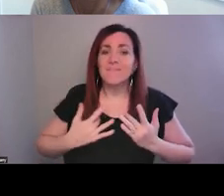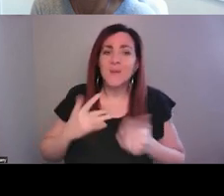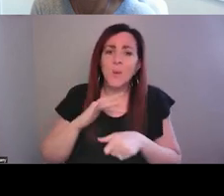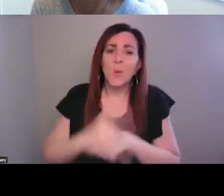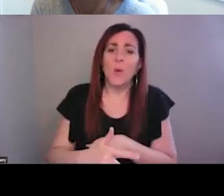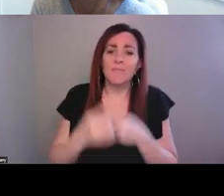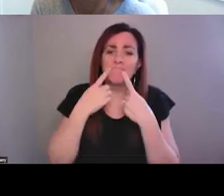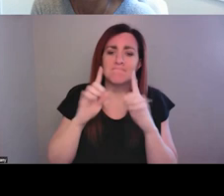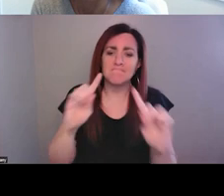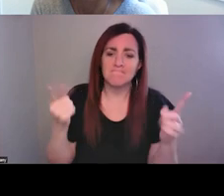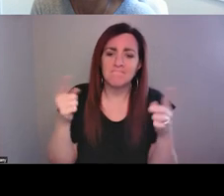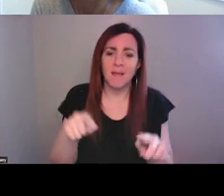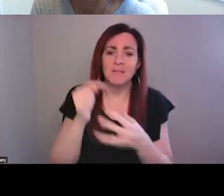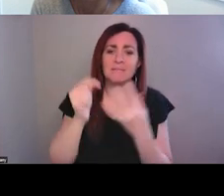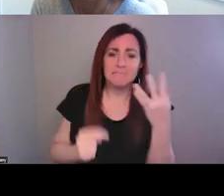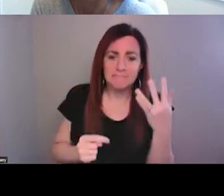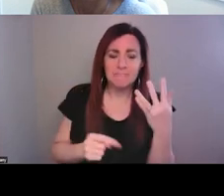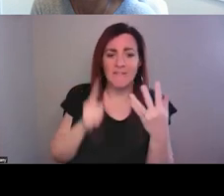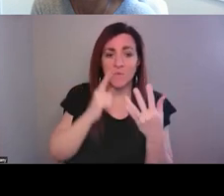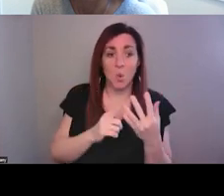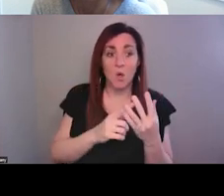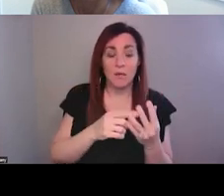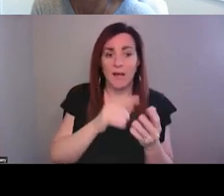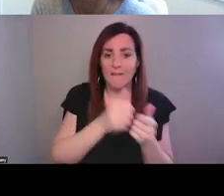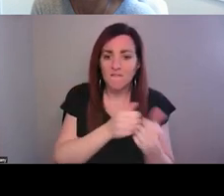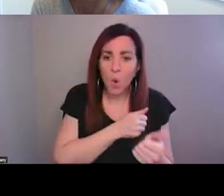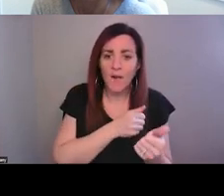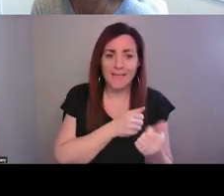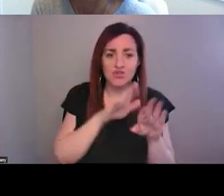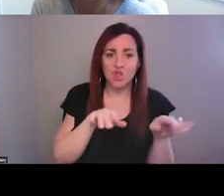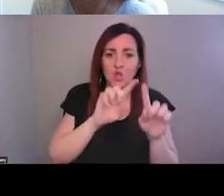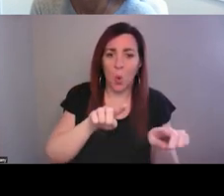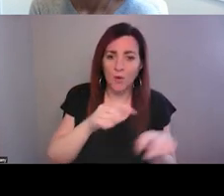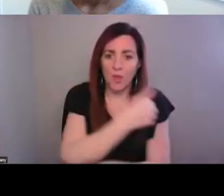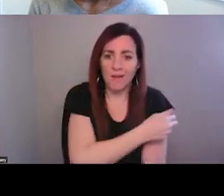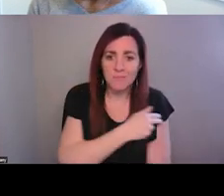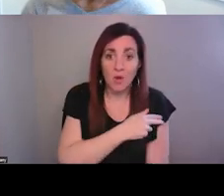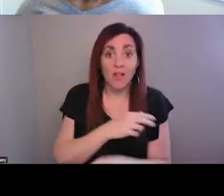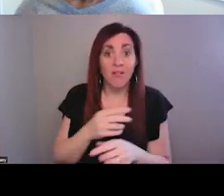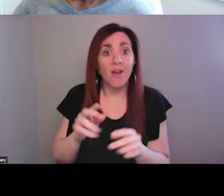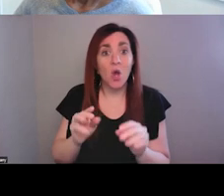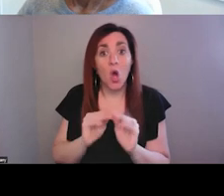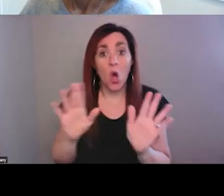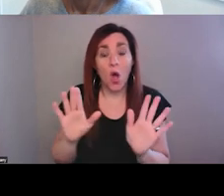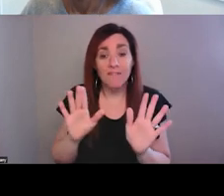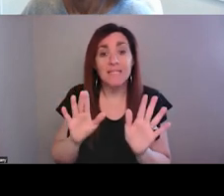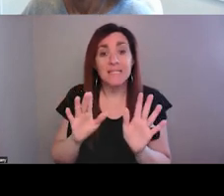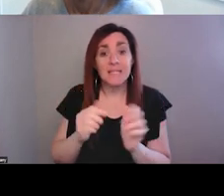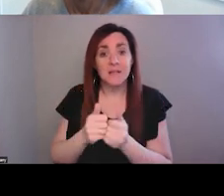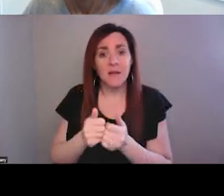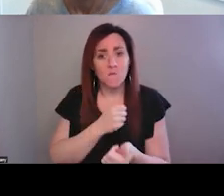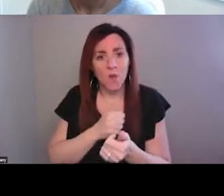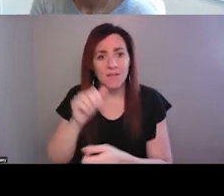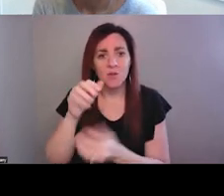successes keeping kids out of the hospital and certainly keeping kids from our department of social services offices,